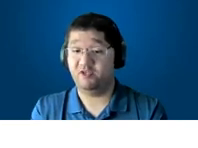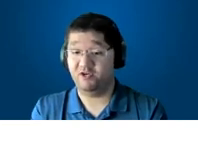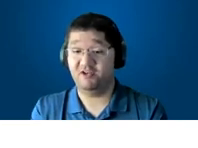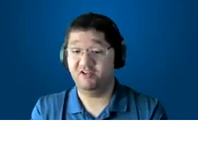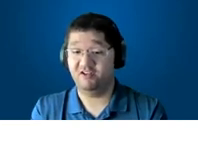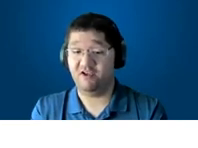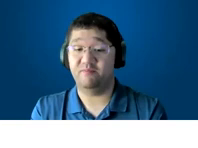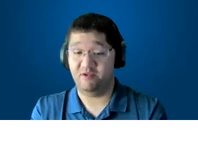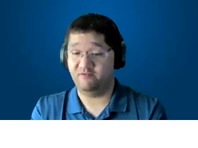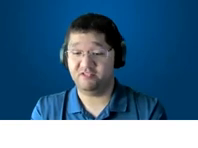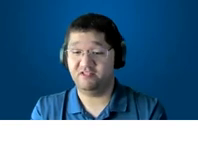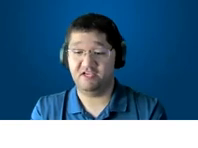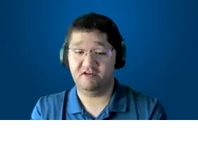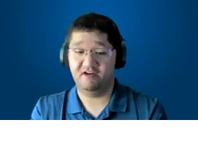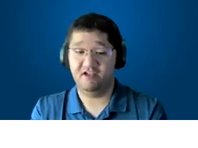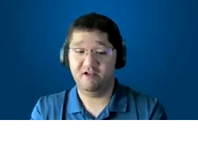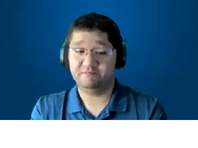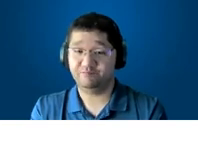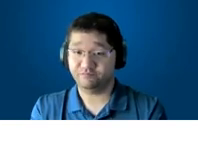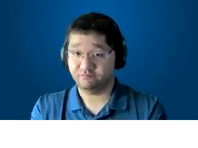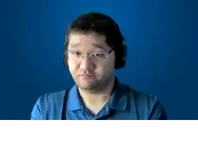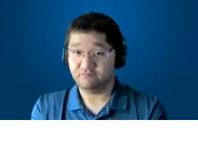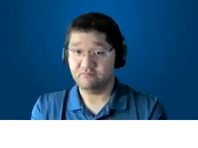be good at being a facilitator